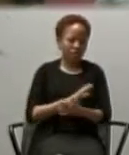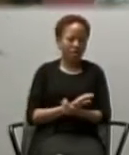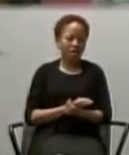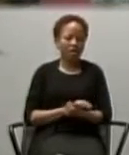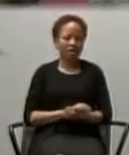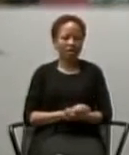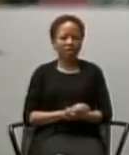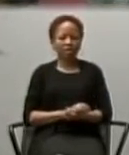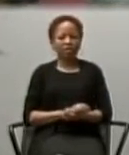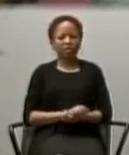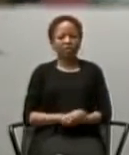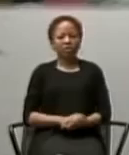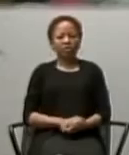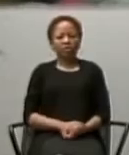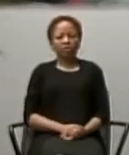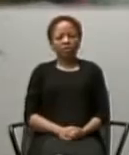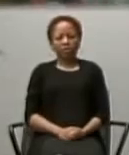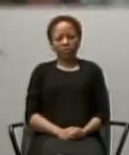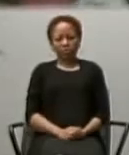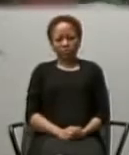Christ.